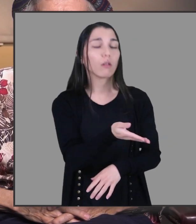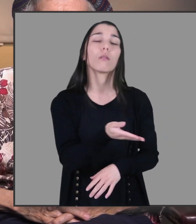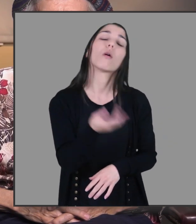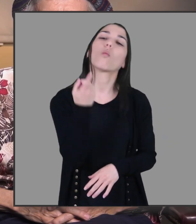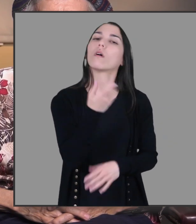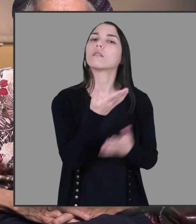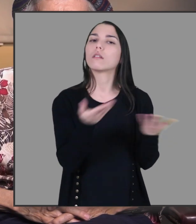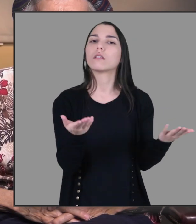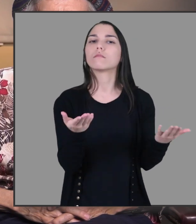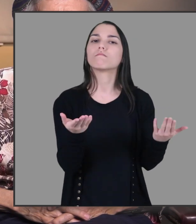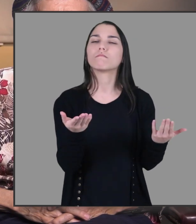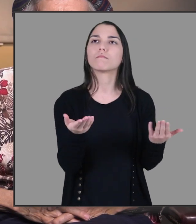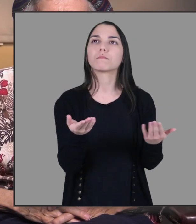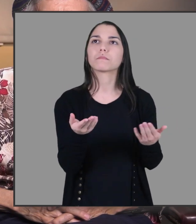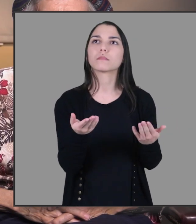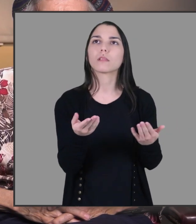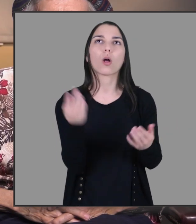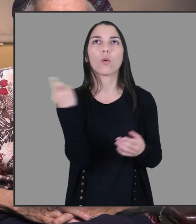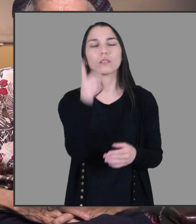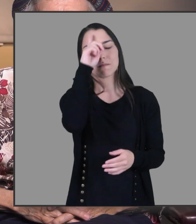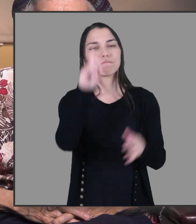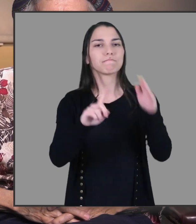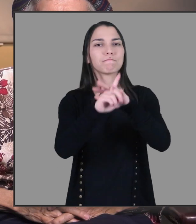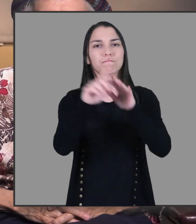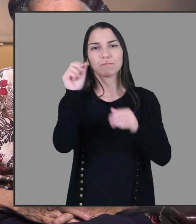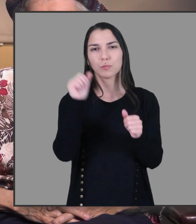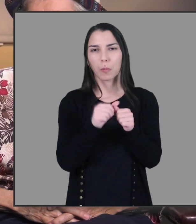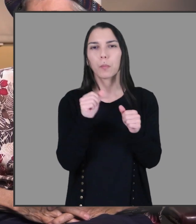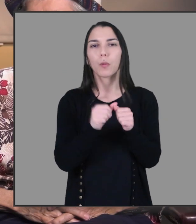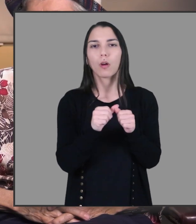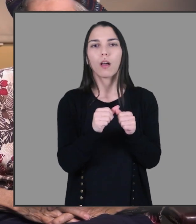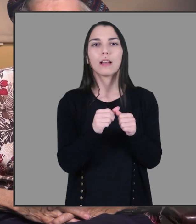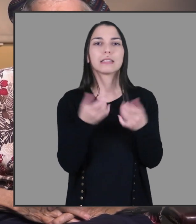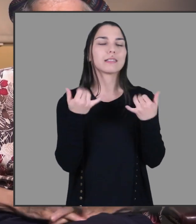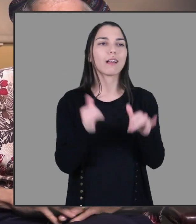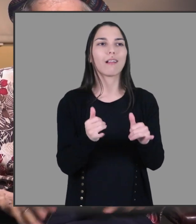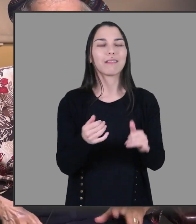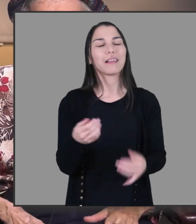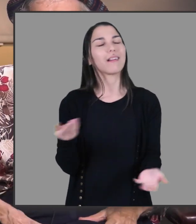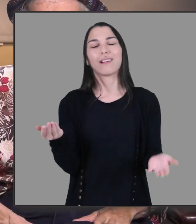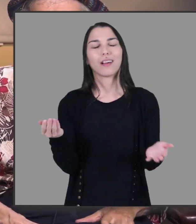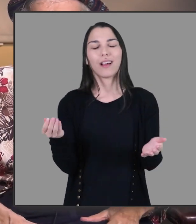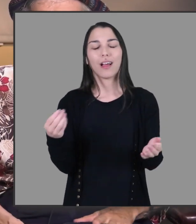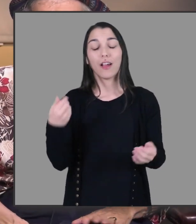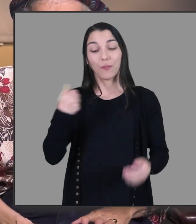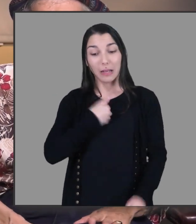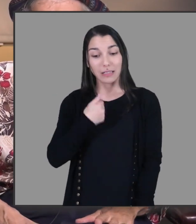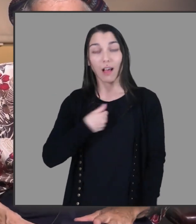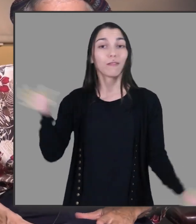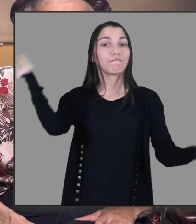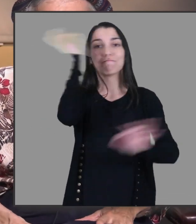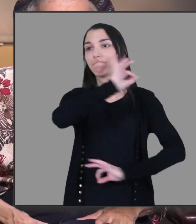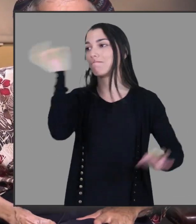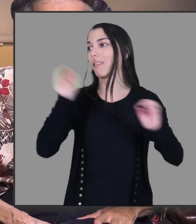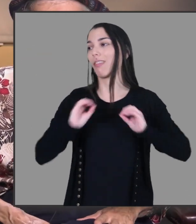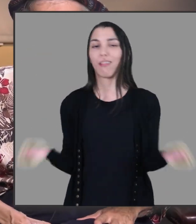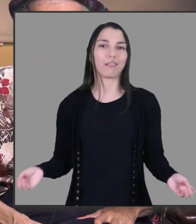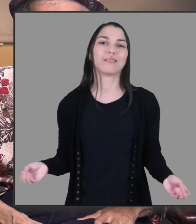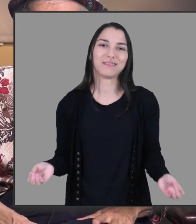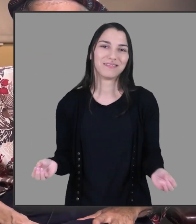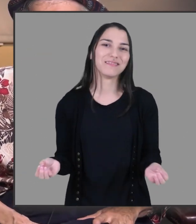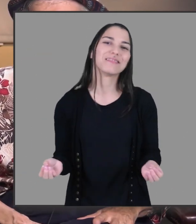one of the things that always sticks in my mind, and still no personal recognition of anything,